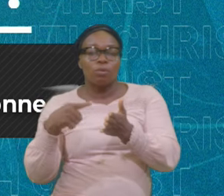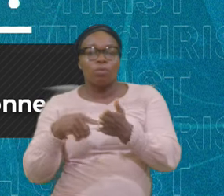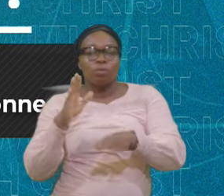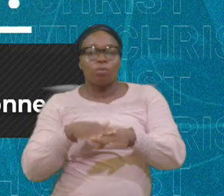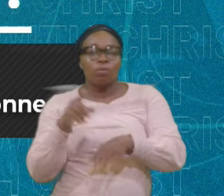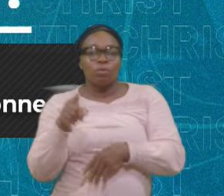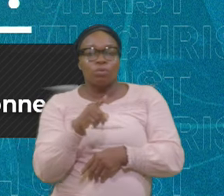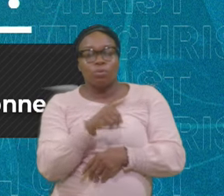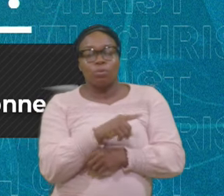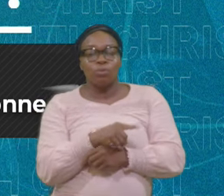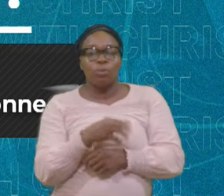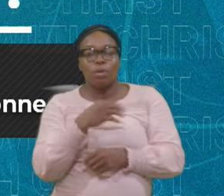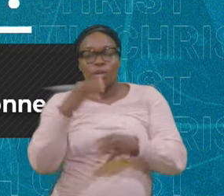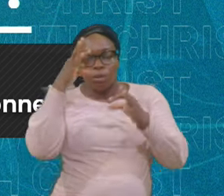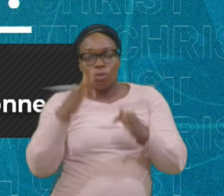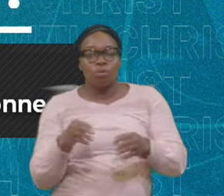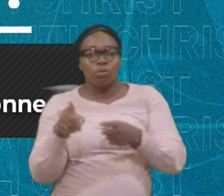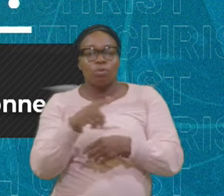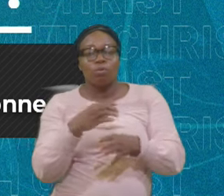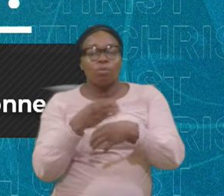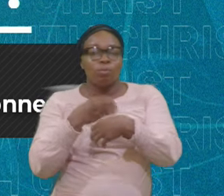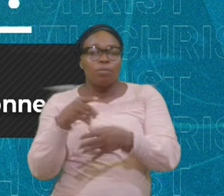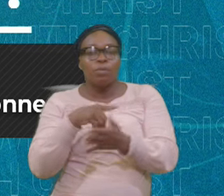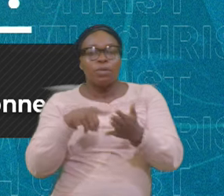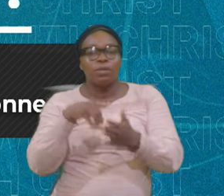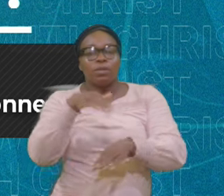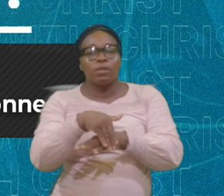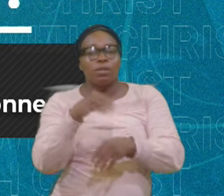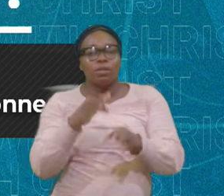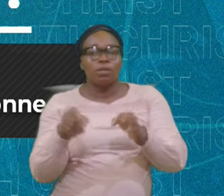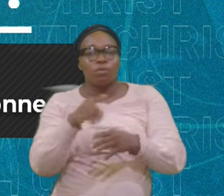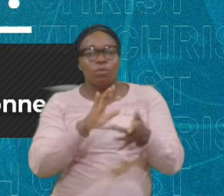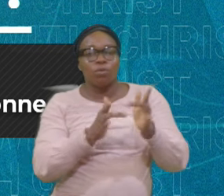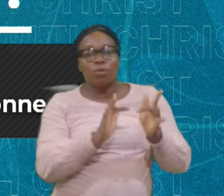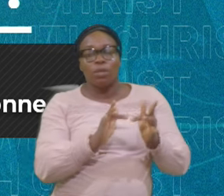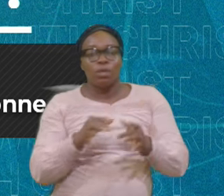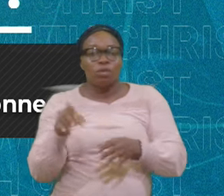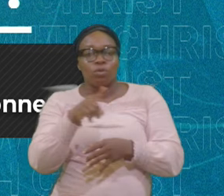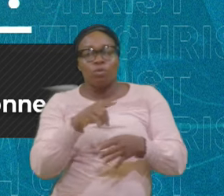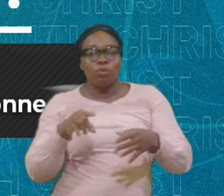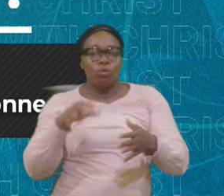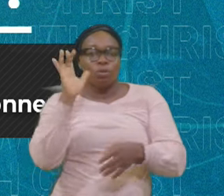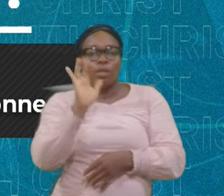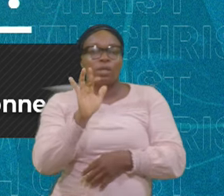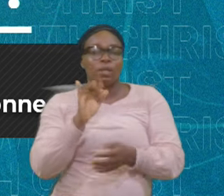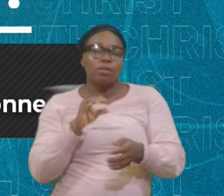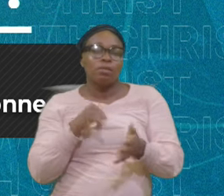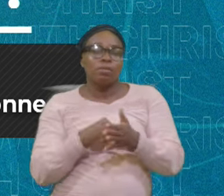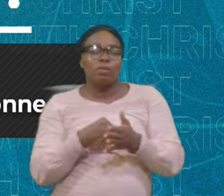Decision I Made Tonight If You Are Online Just Link That Access That